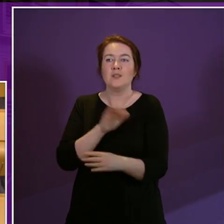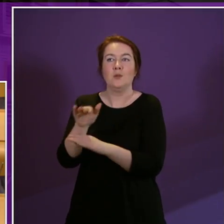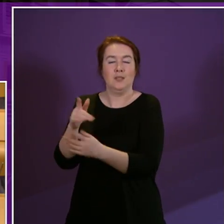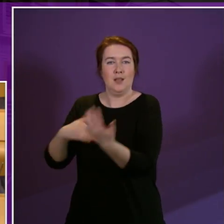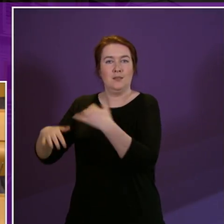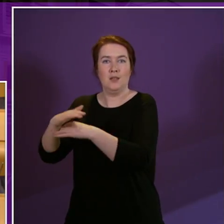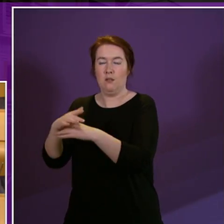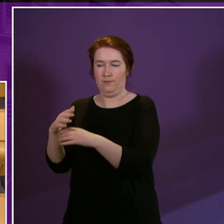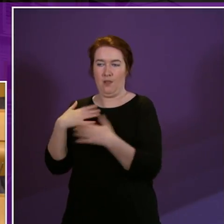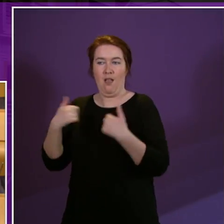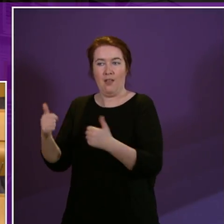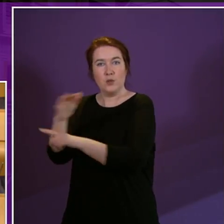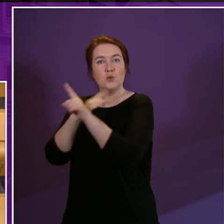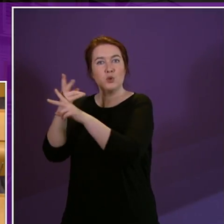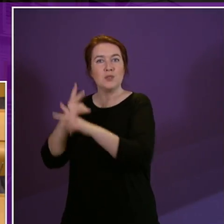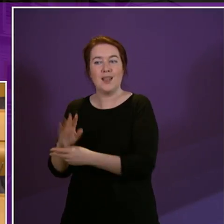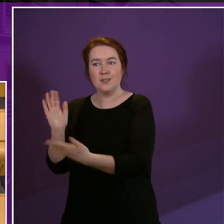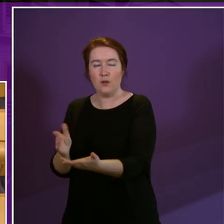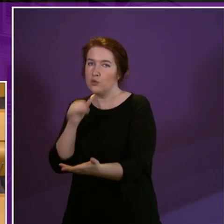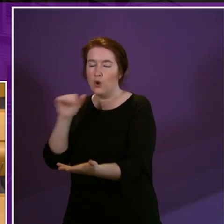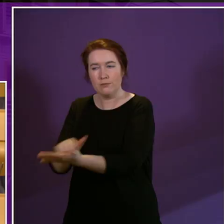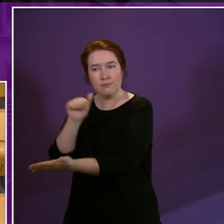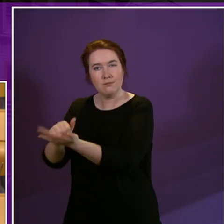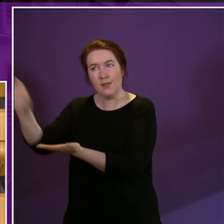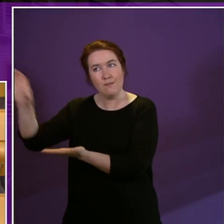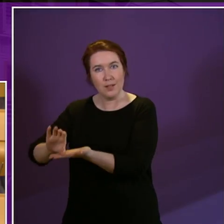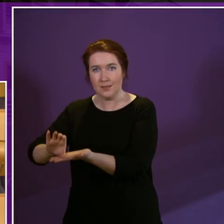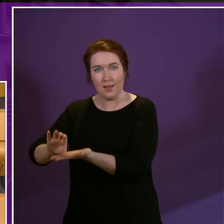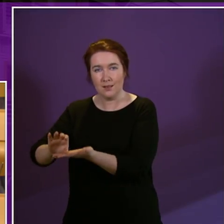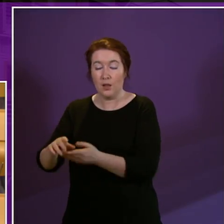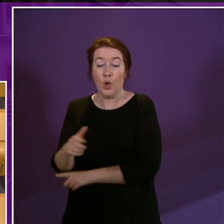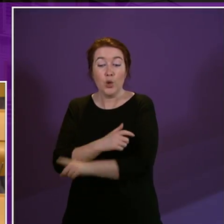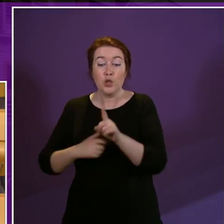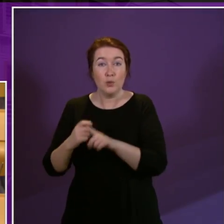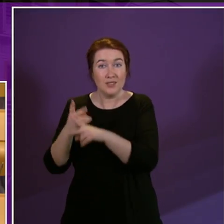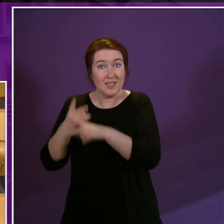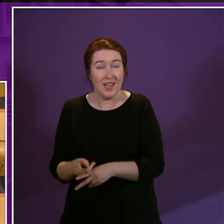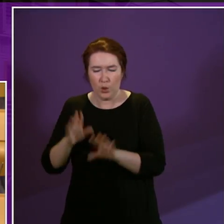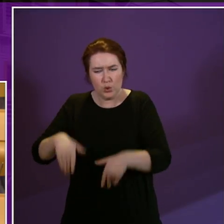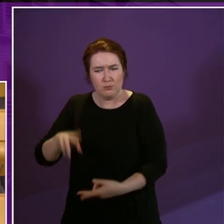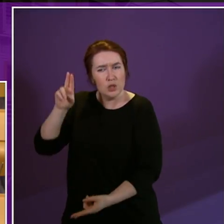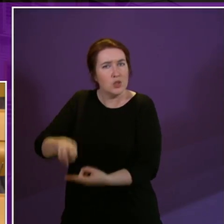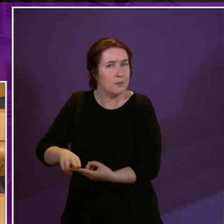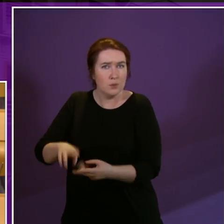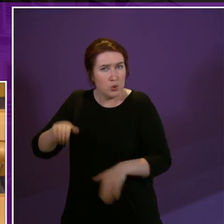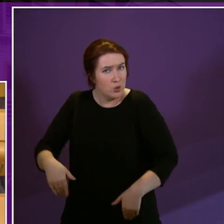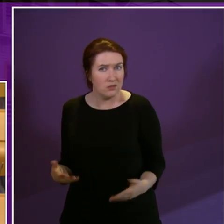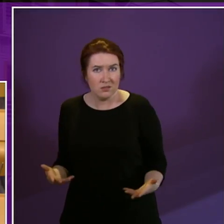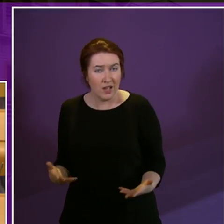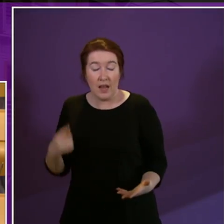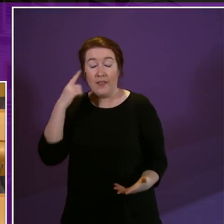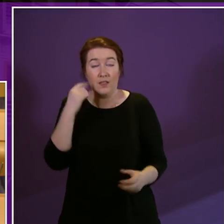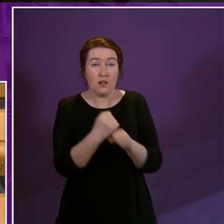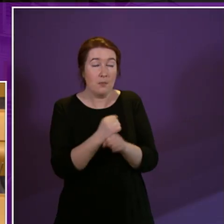not being properly funded. Community care was never about care on the cheap and I think the government and I'm not